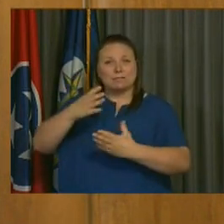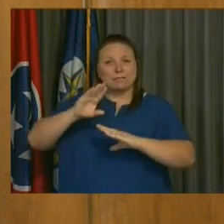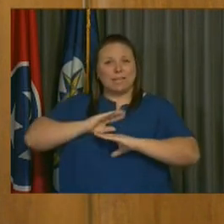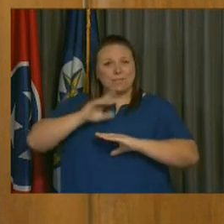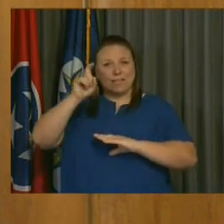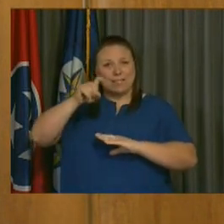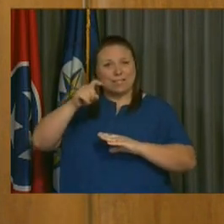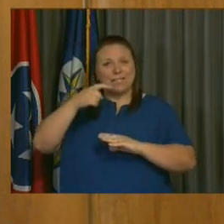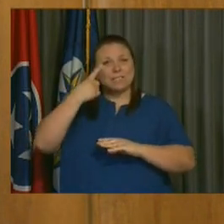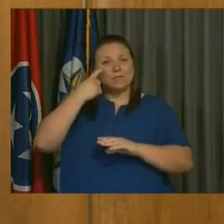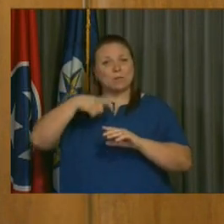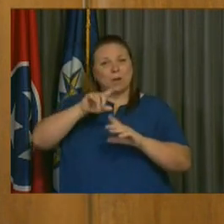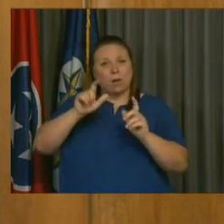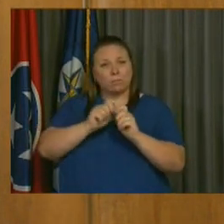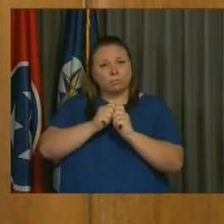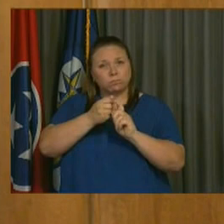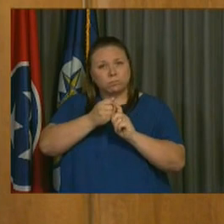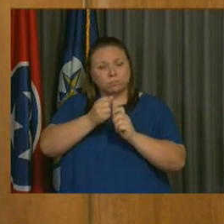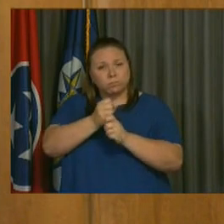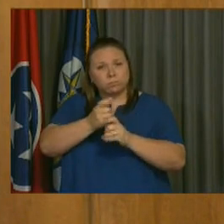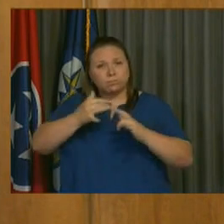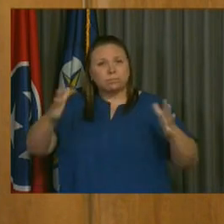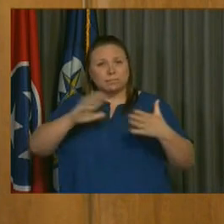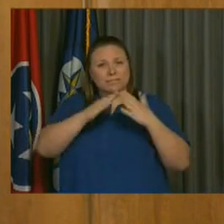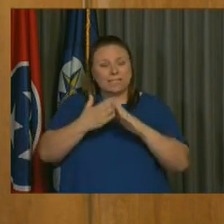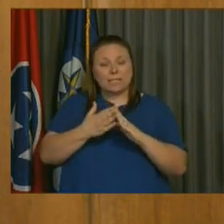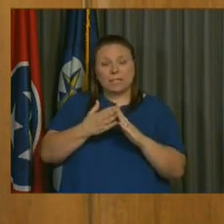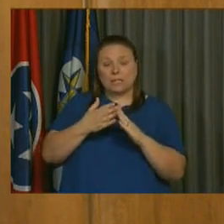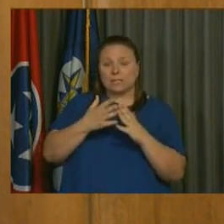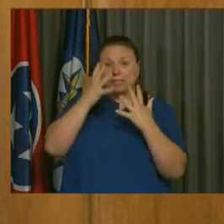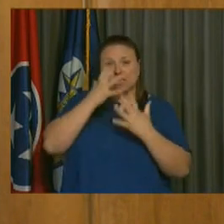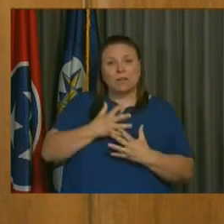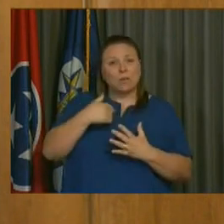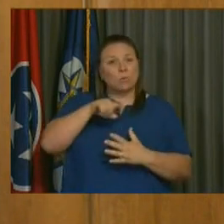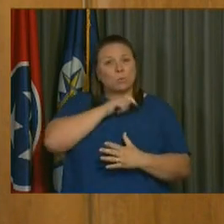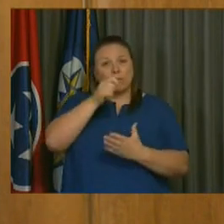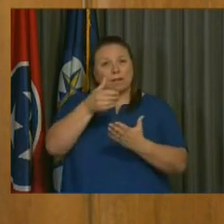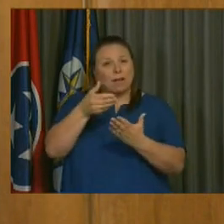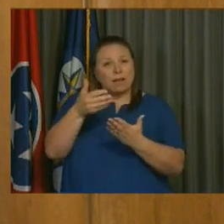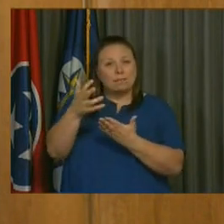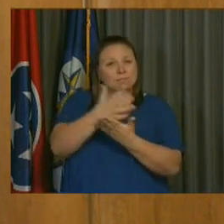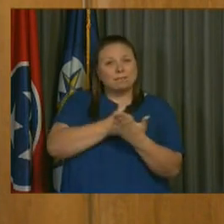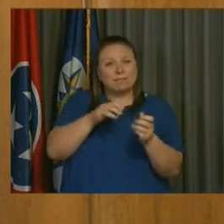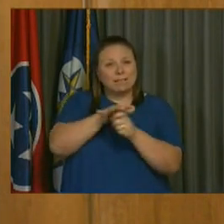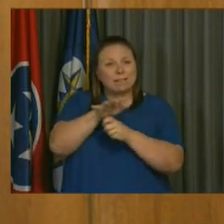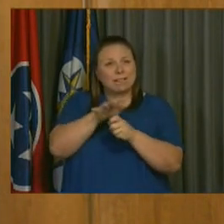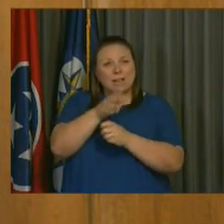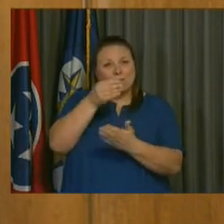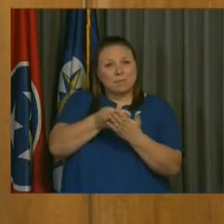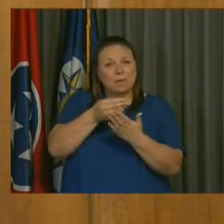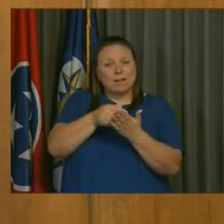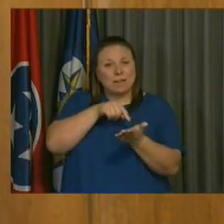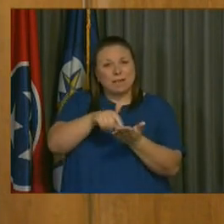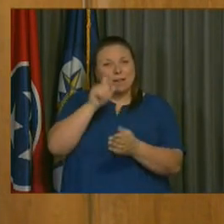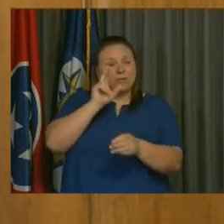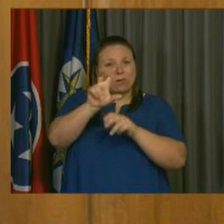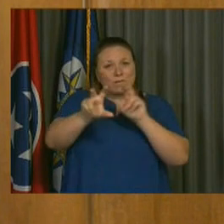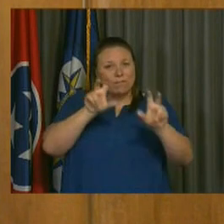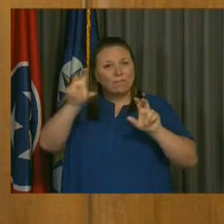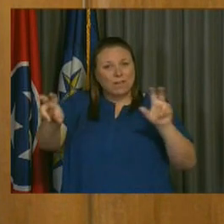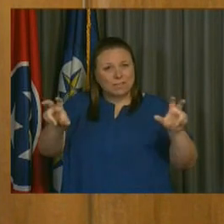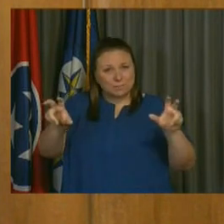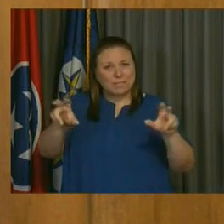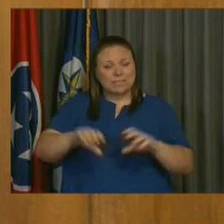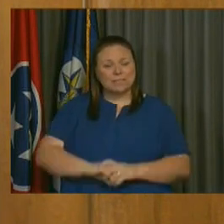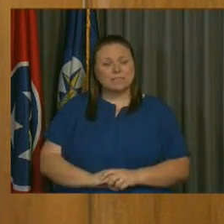community. unfortunately, though, Metro, to this point, has not raised enough revenue to pay for all those investments over that same period of